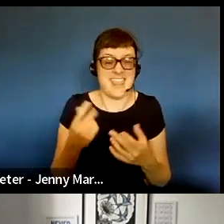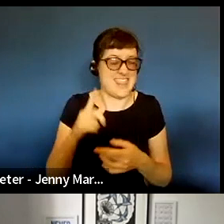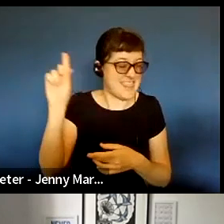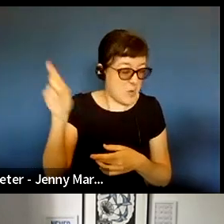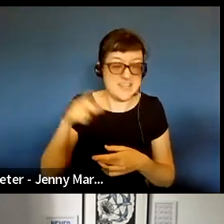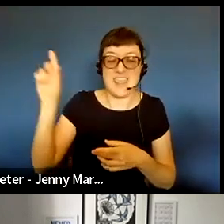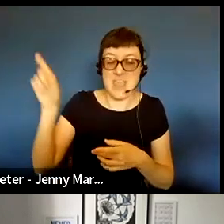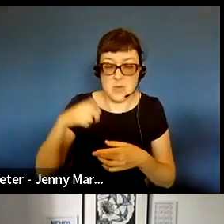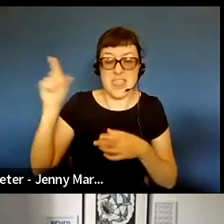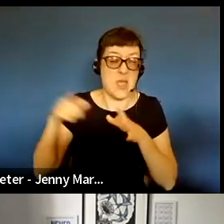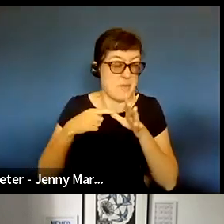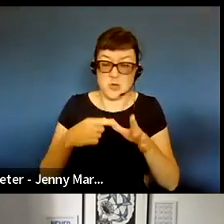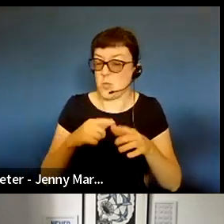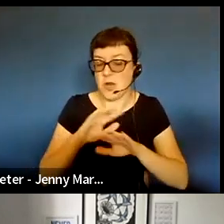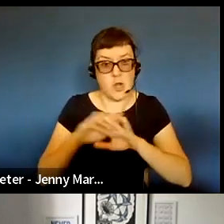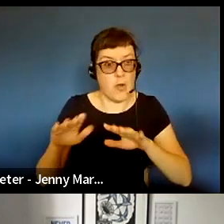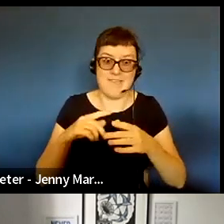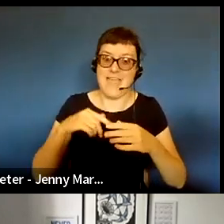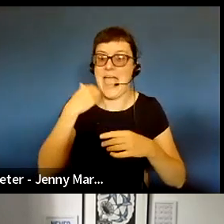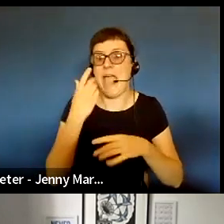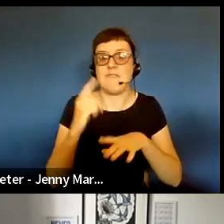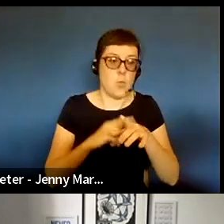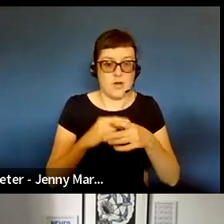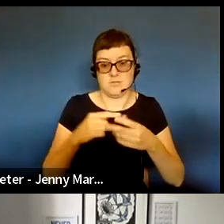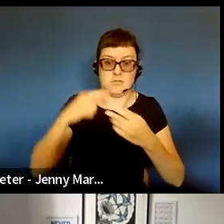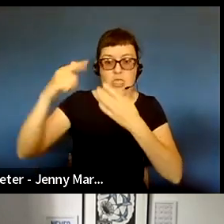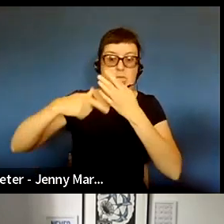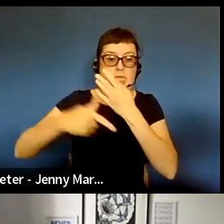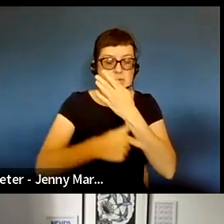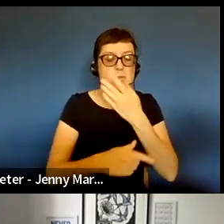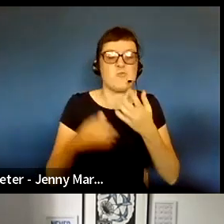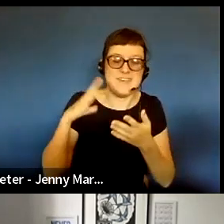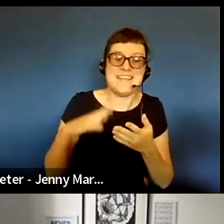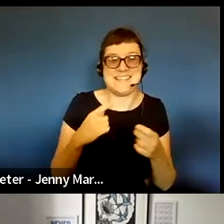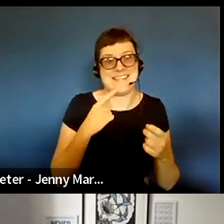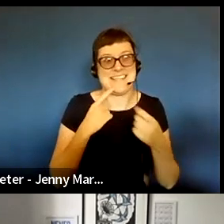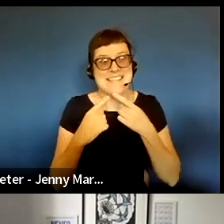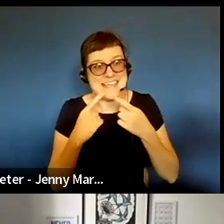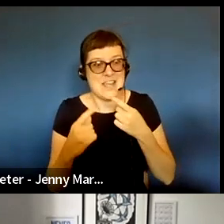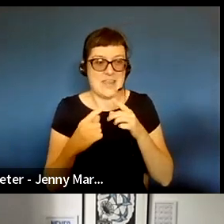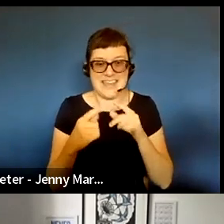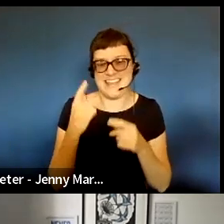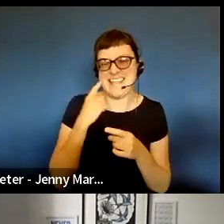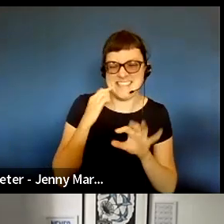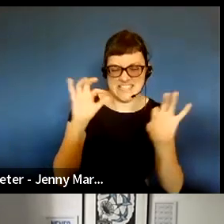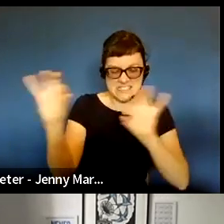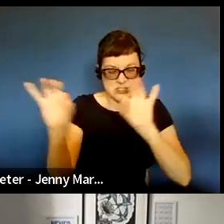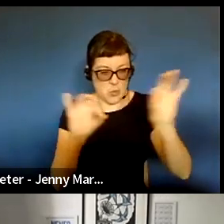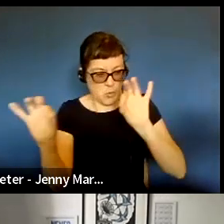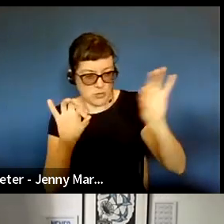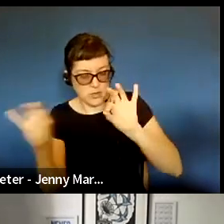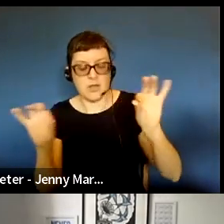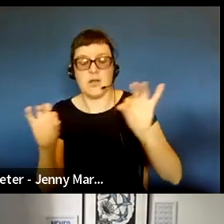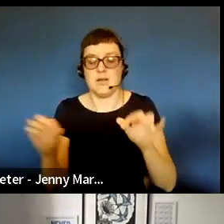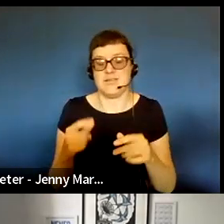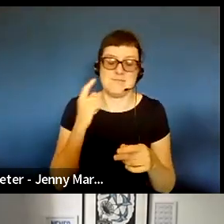thousands of applicants. We can't have nuance in every single application because actually what you need is a data pool that you can then sort very easily and you can make that selection from.